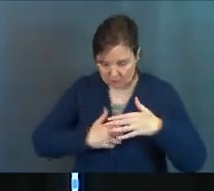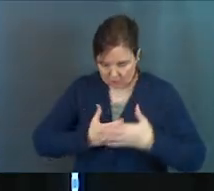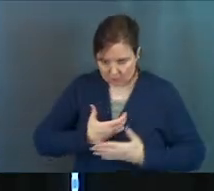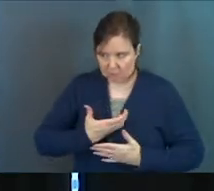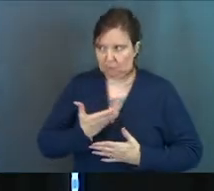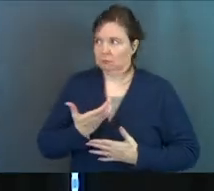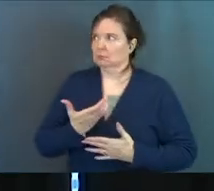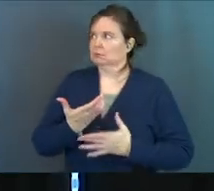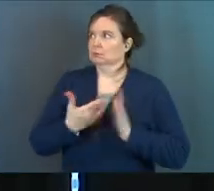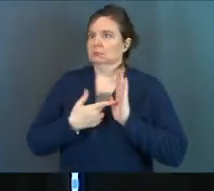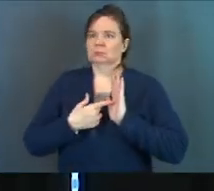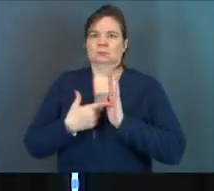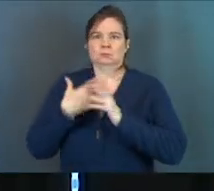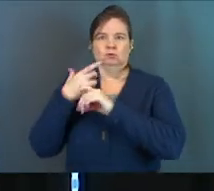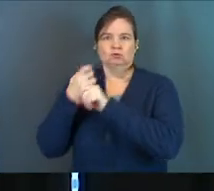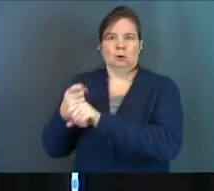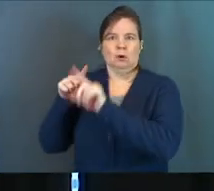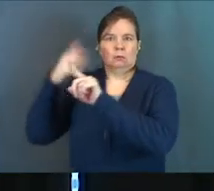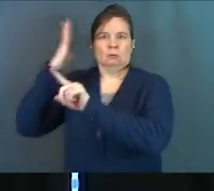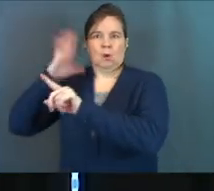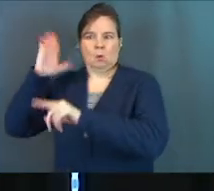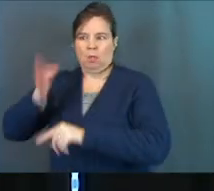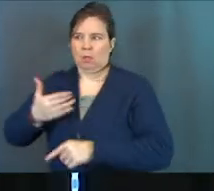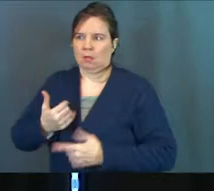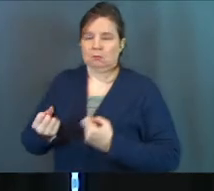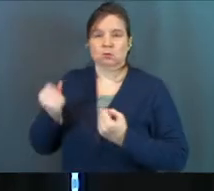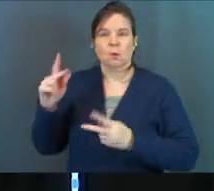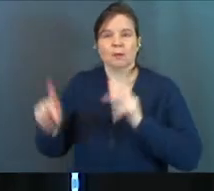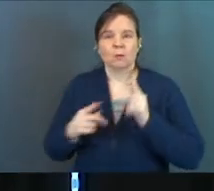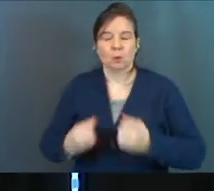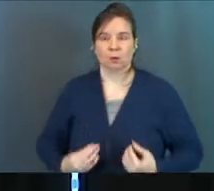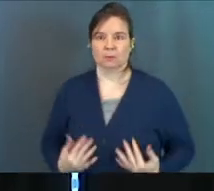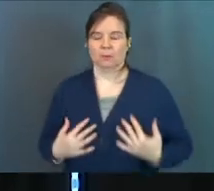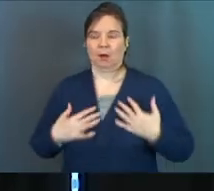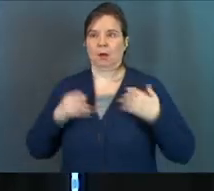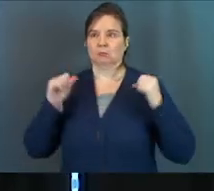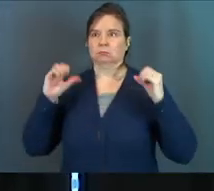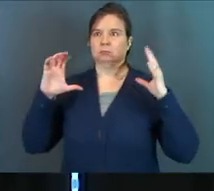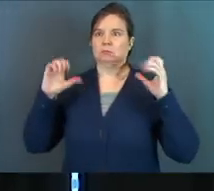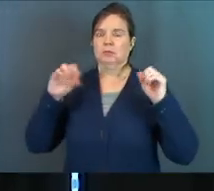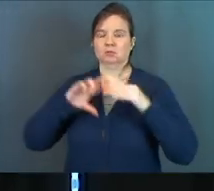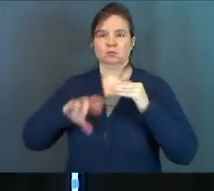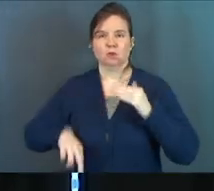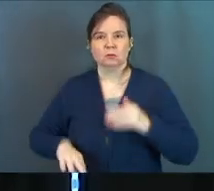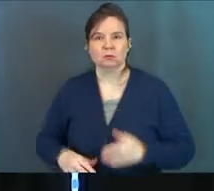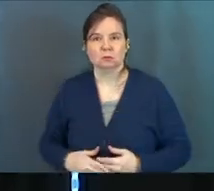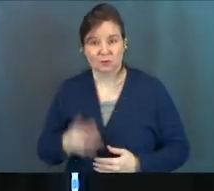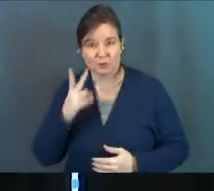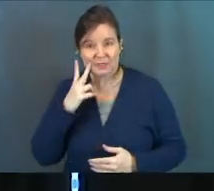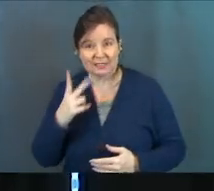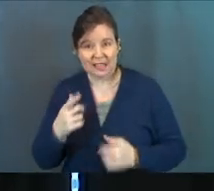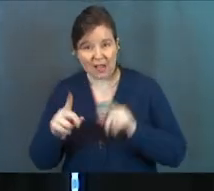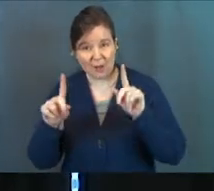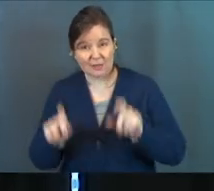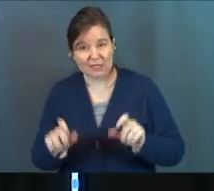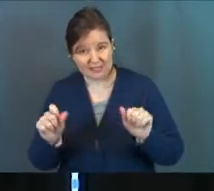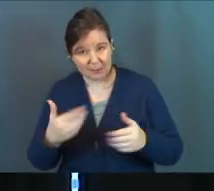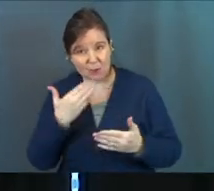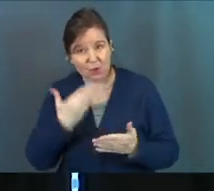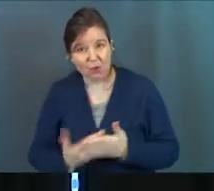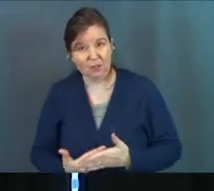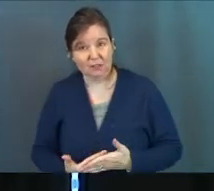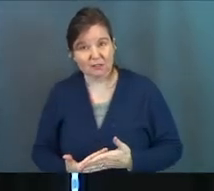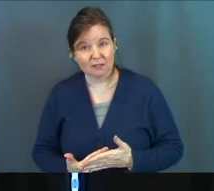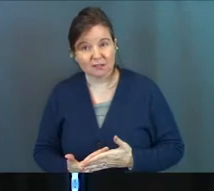and he let it shine. He let it come out and so many were inspired as a result. Do you see how tests can be